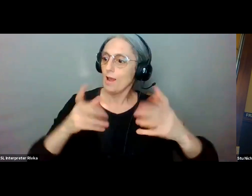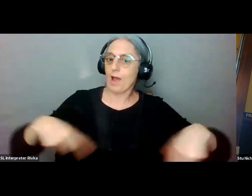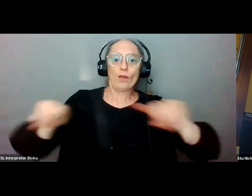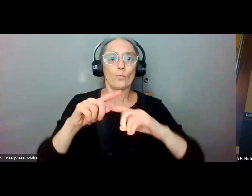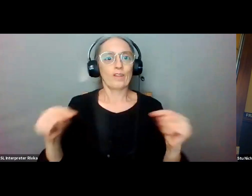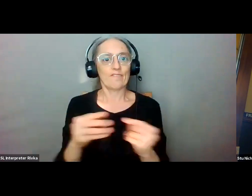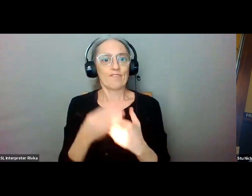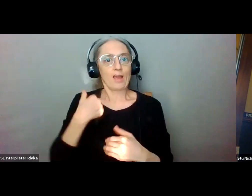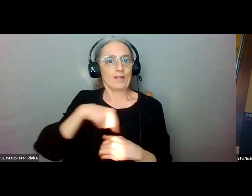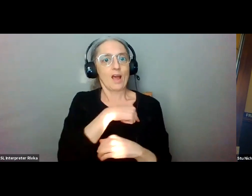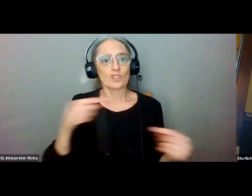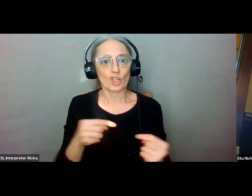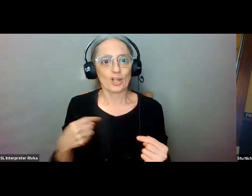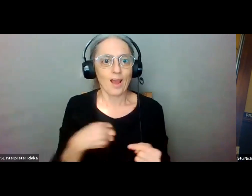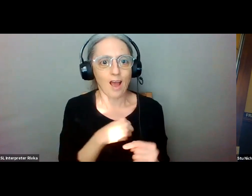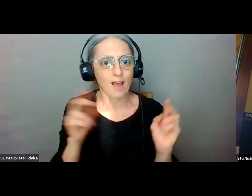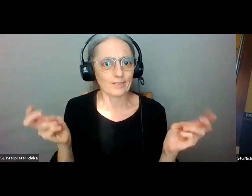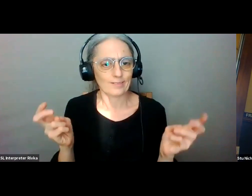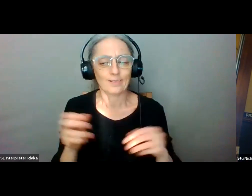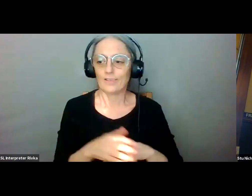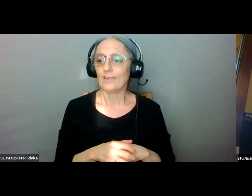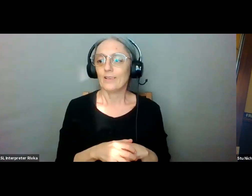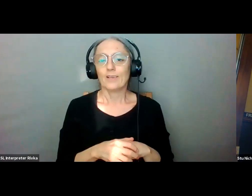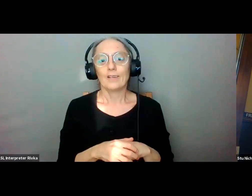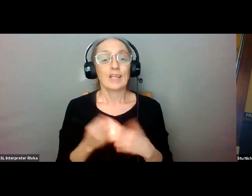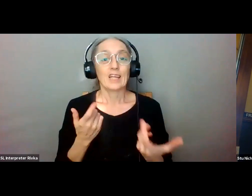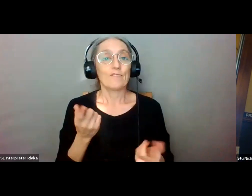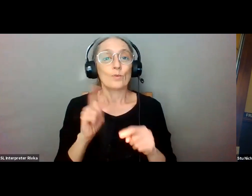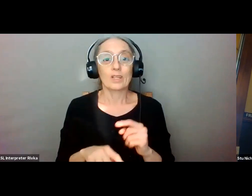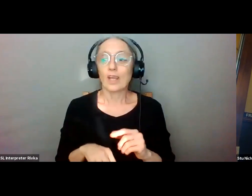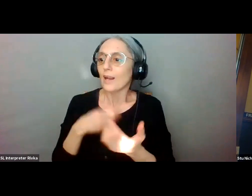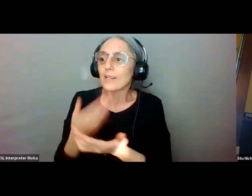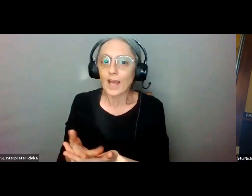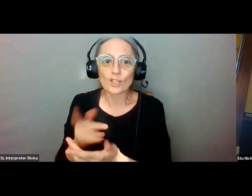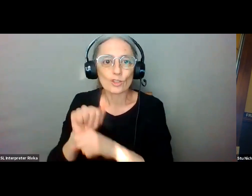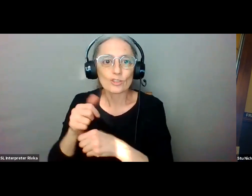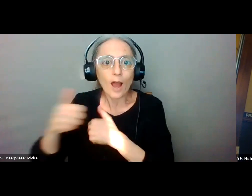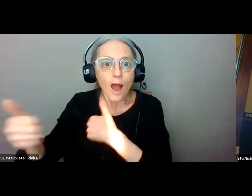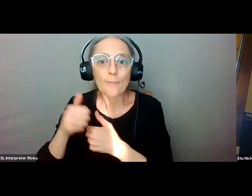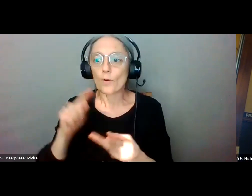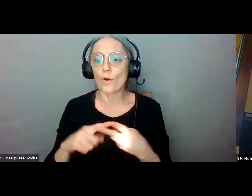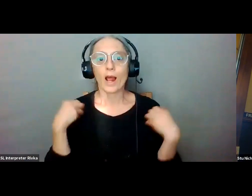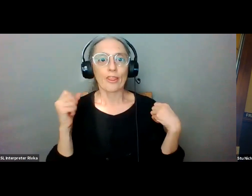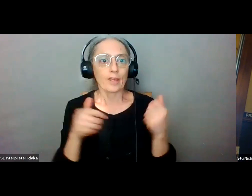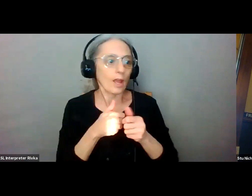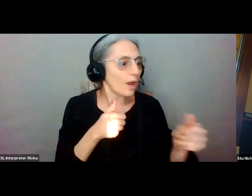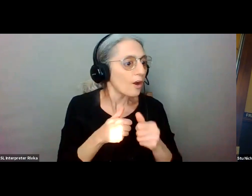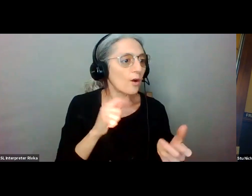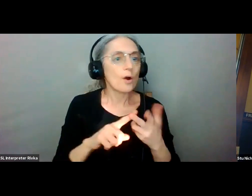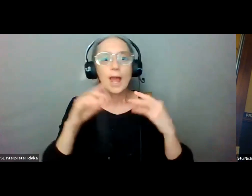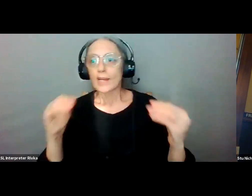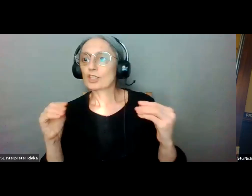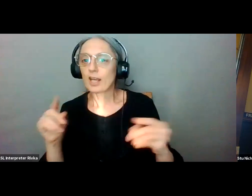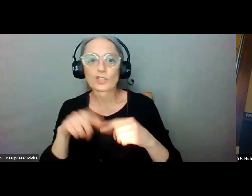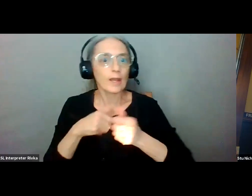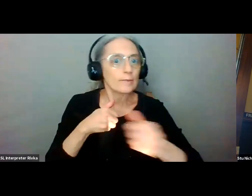get access to the job you want or the education that you seek or the health care you seek um either you're prevented from it